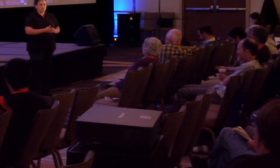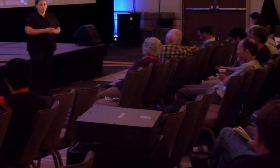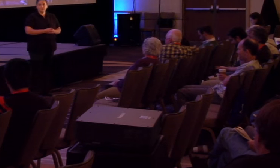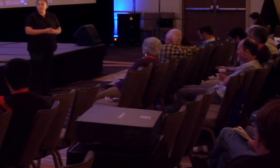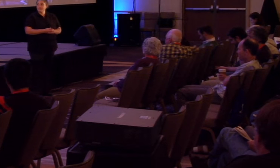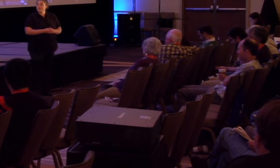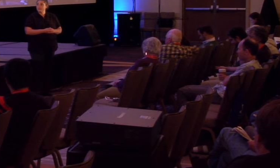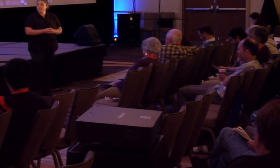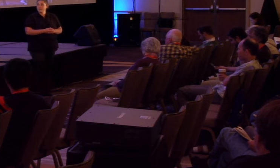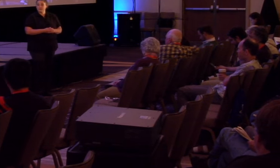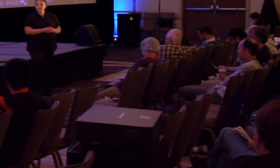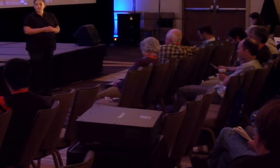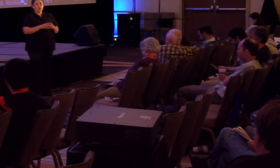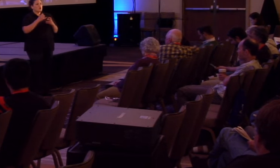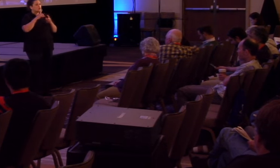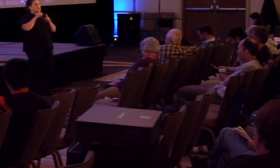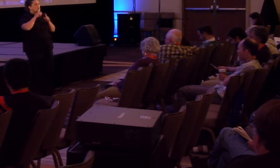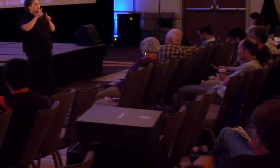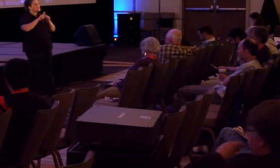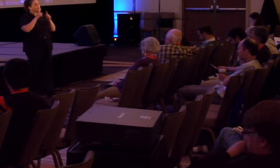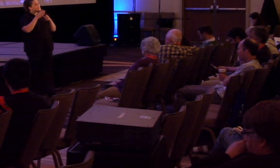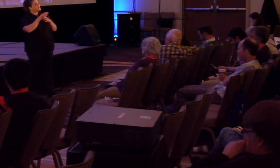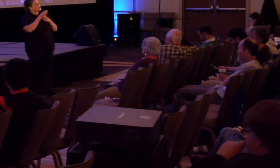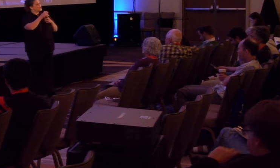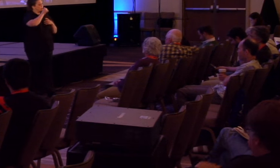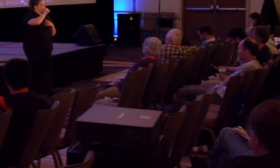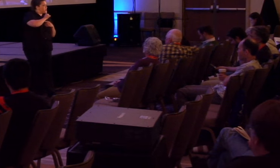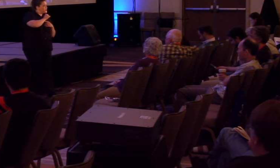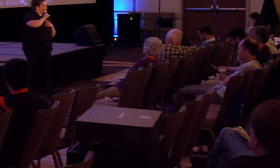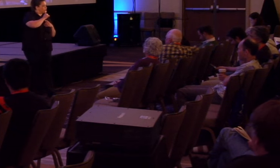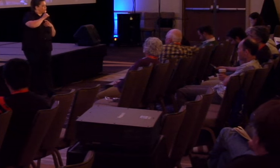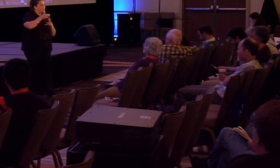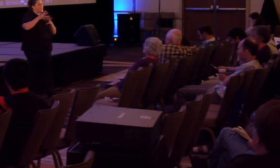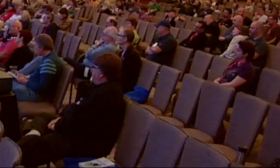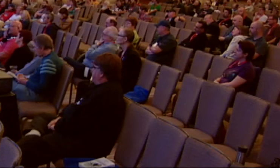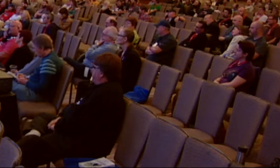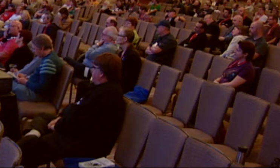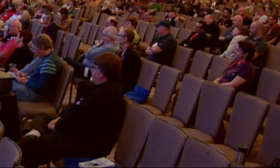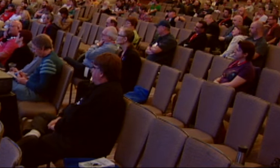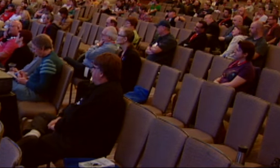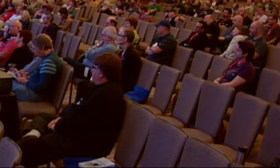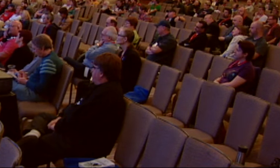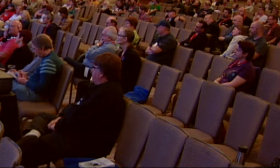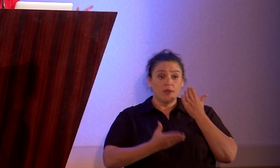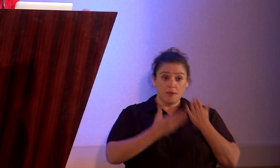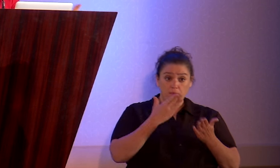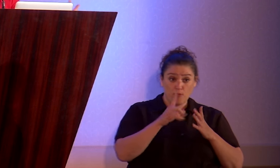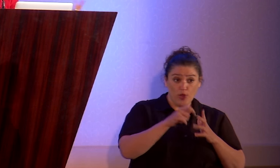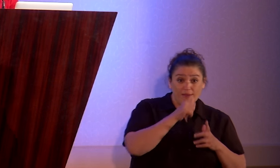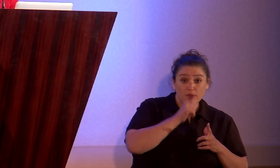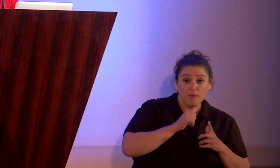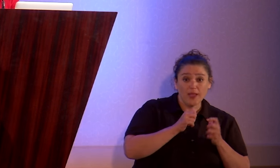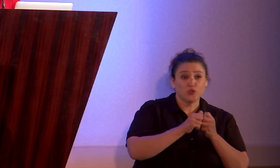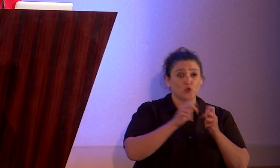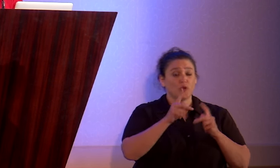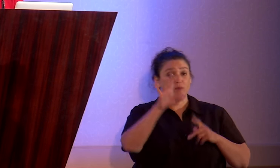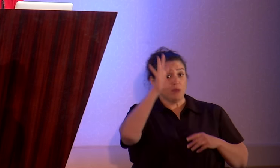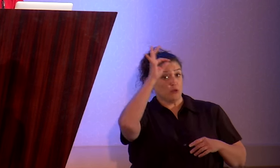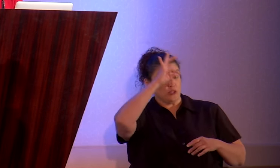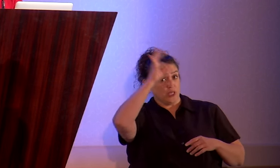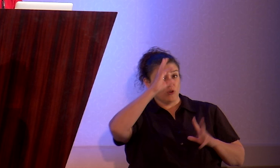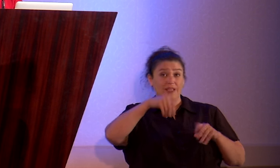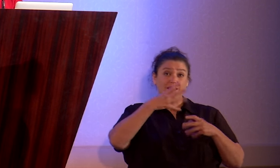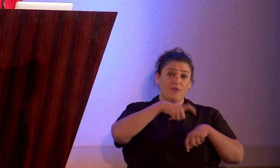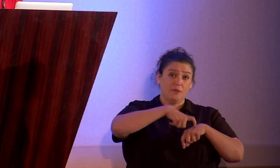So, there's a difference between being patient and being a doormat. You may have to be patient with ignorance and give people time to